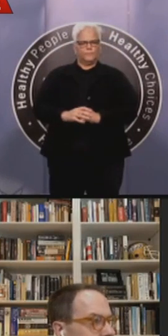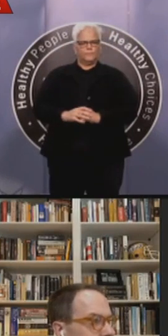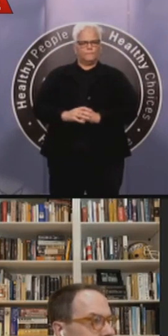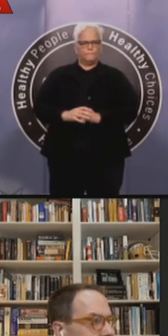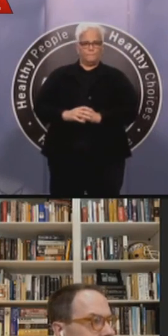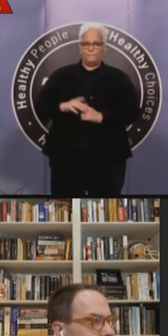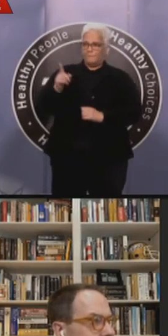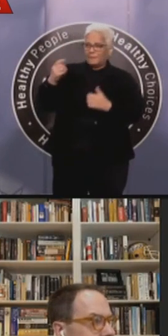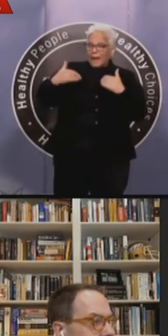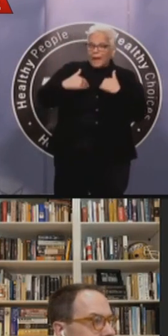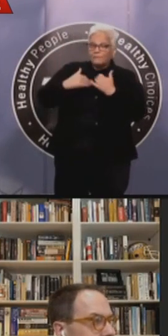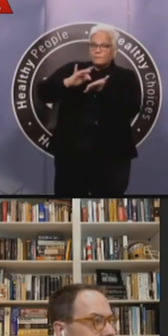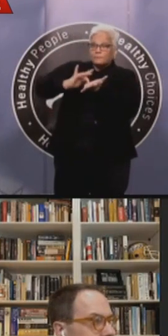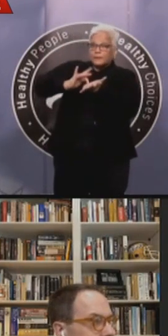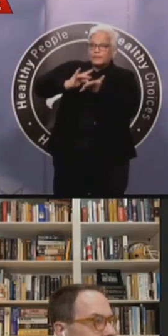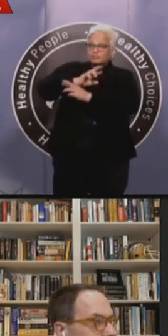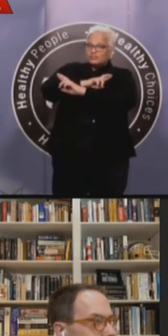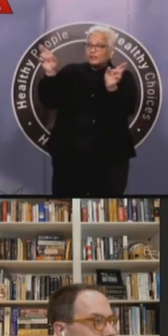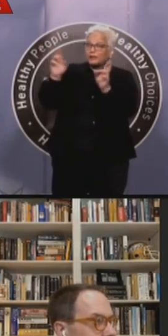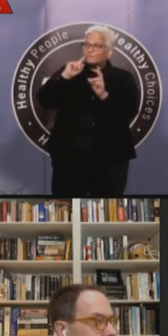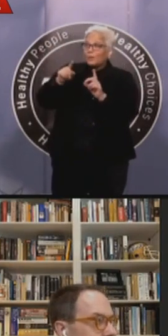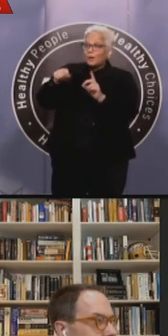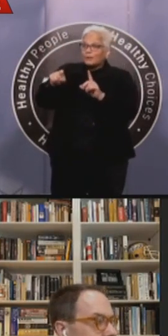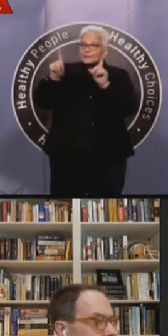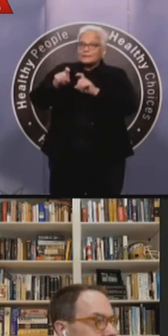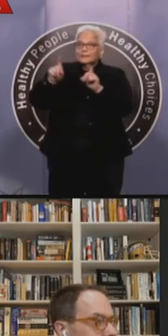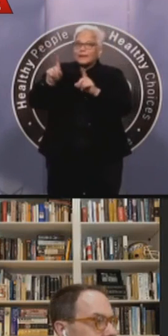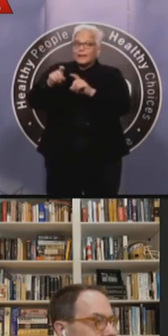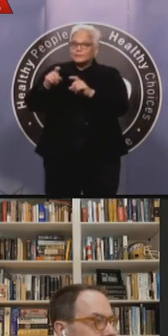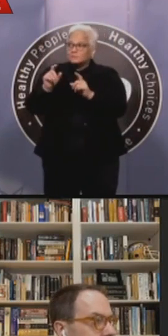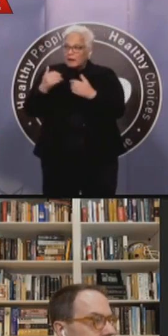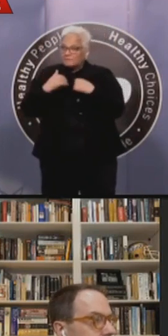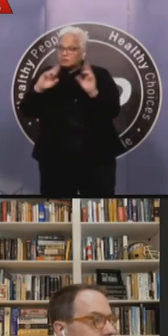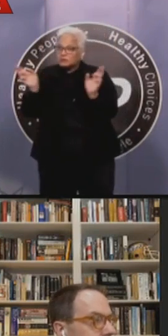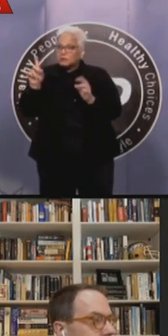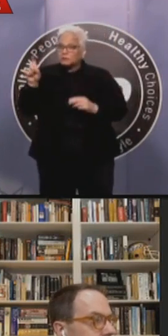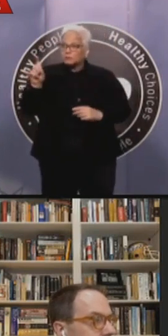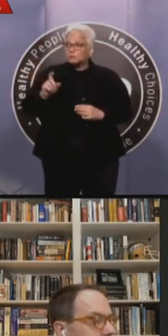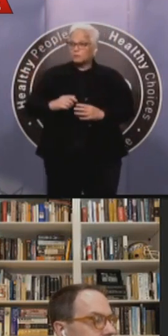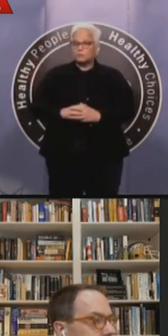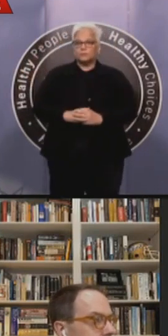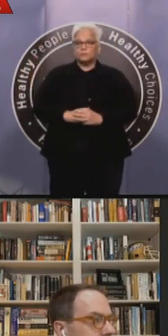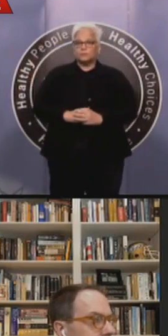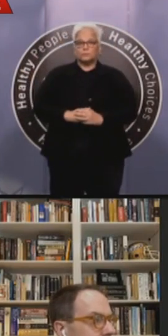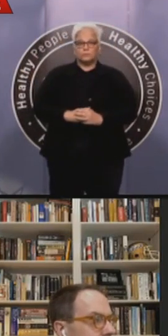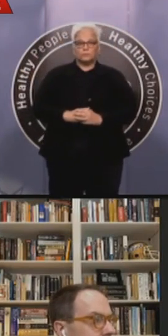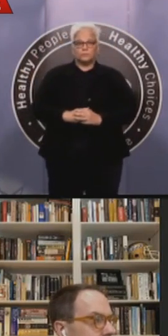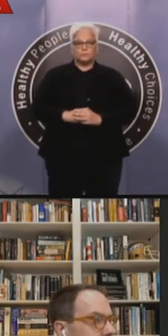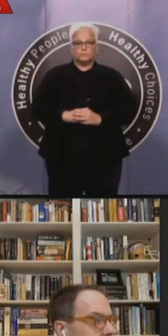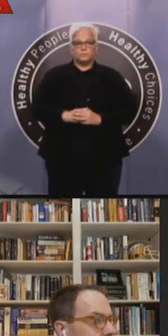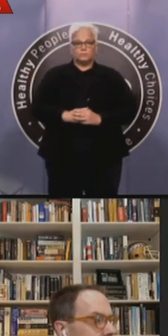really it gives us an idea of the penetration of COVID-19 in our community. It also helps us, helps inform us on our vaccine